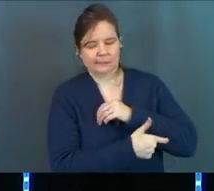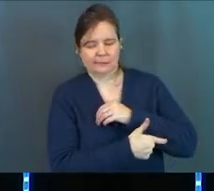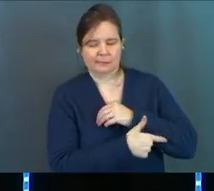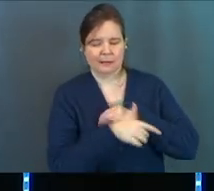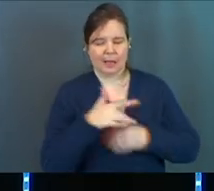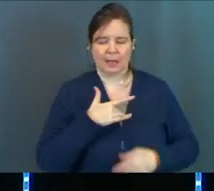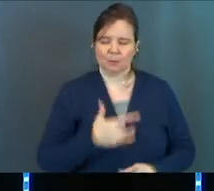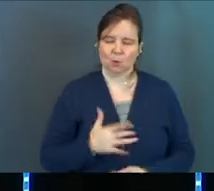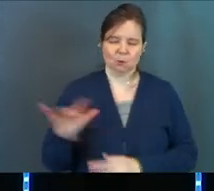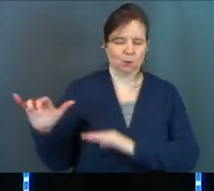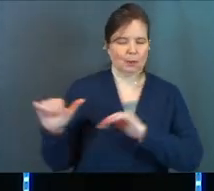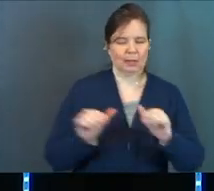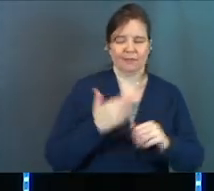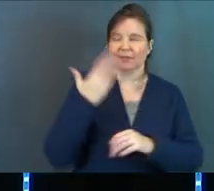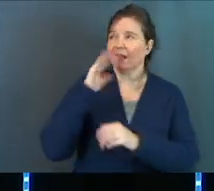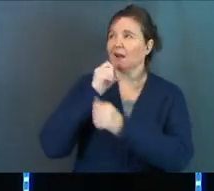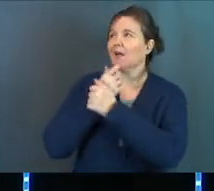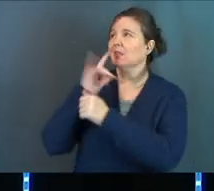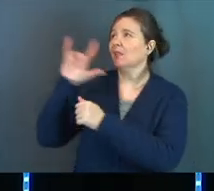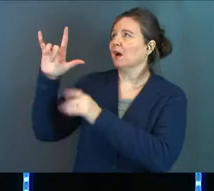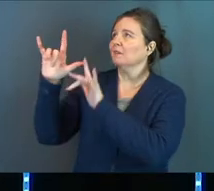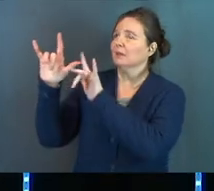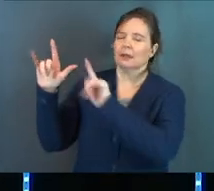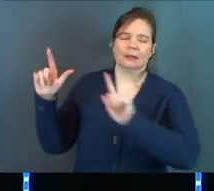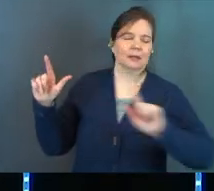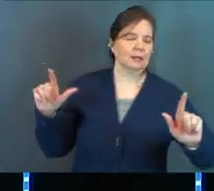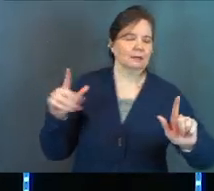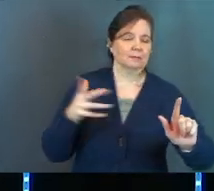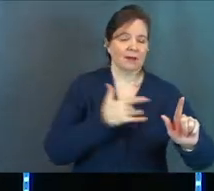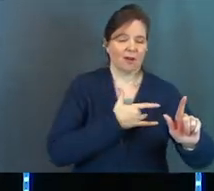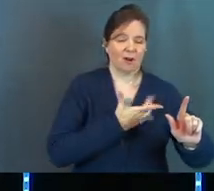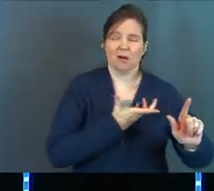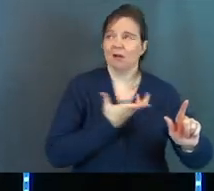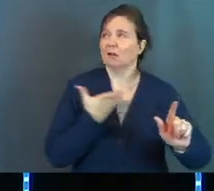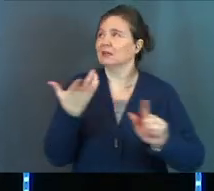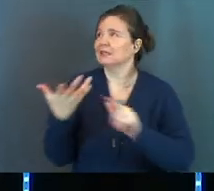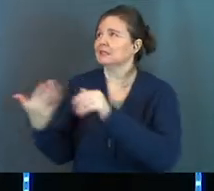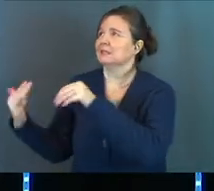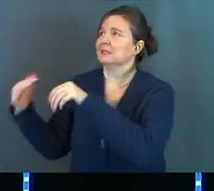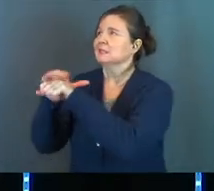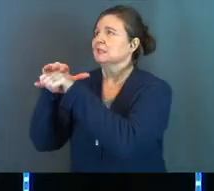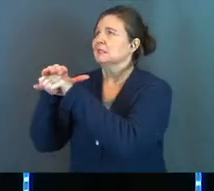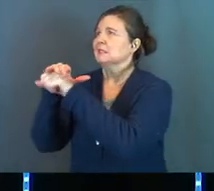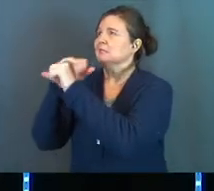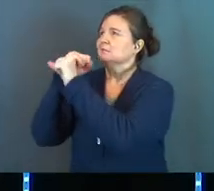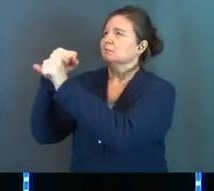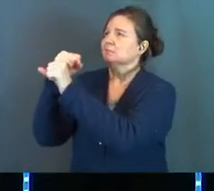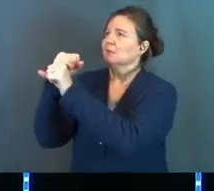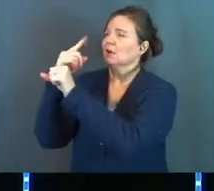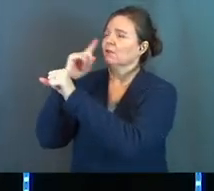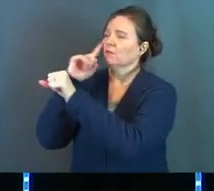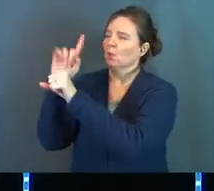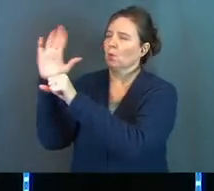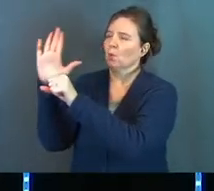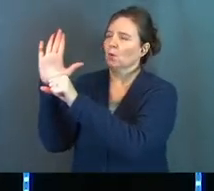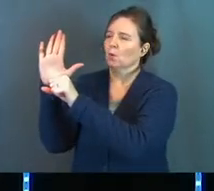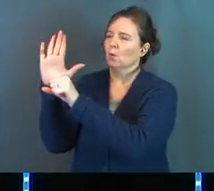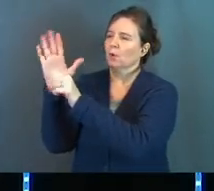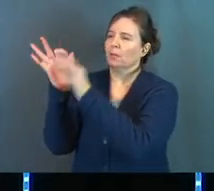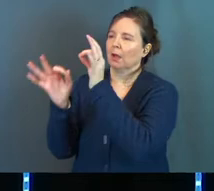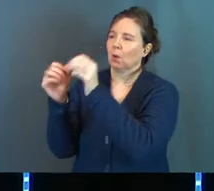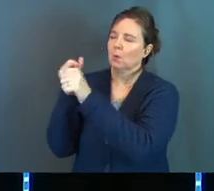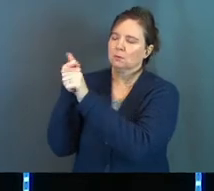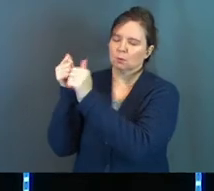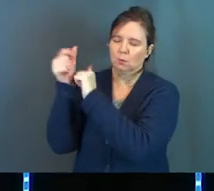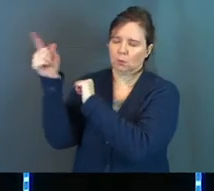leave the God I love. Take my heart, Lord. Take and seal it. Seal it for thy courts above.